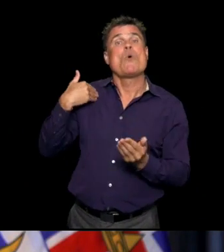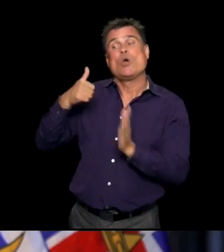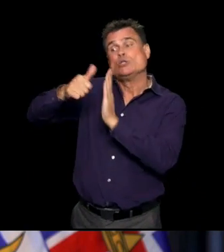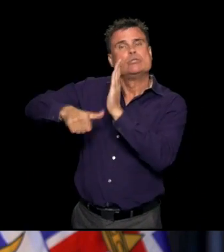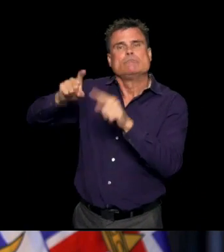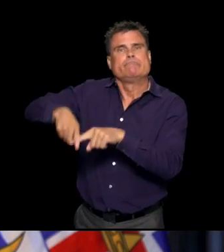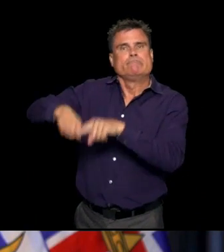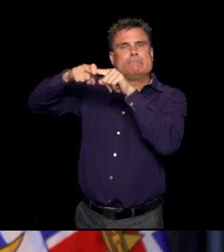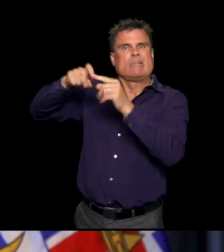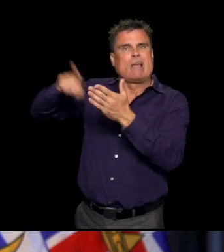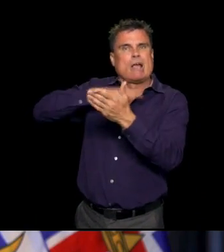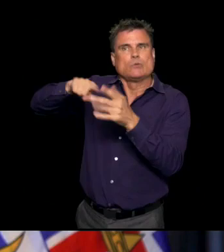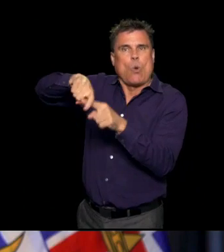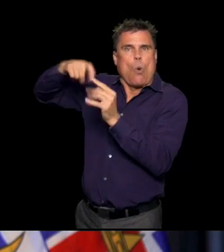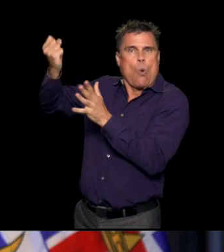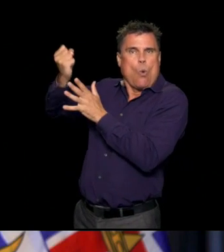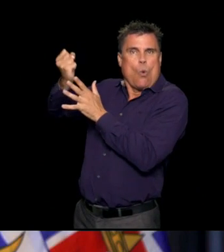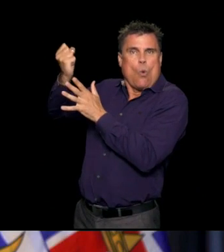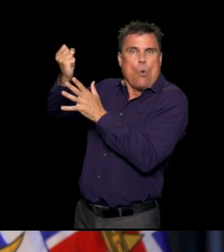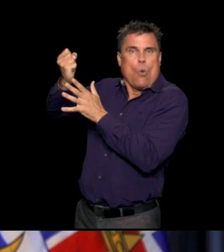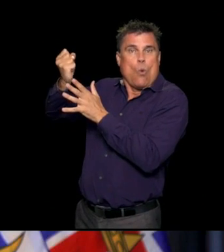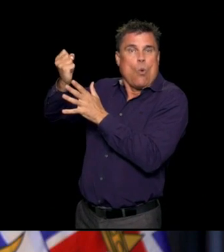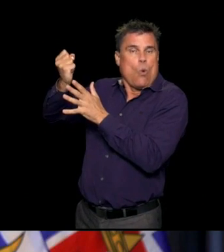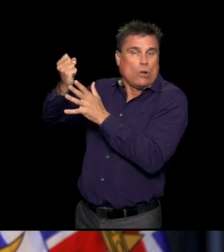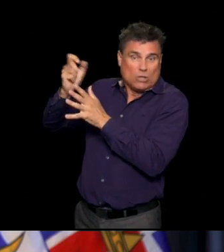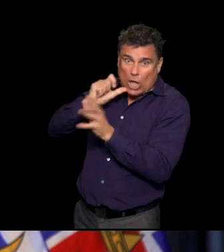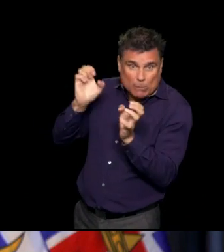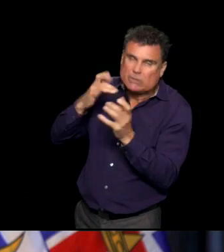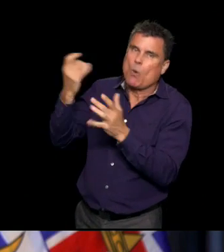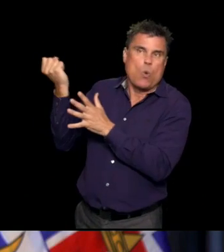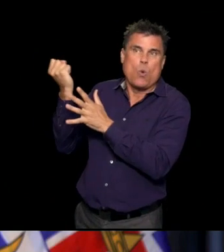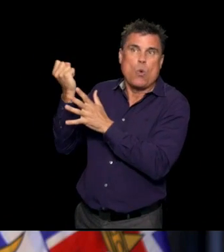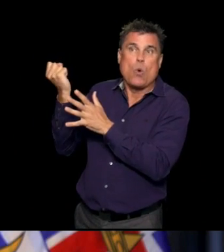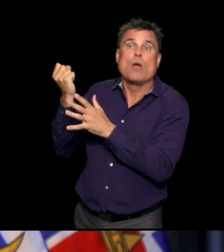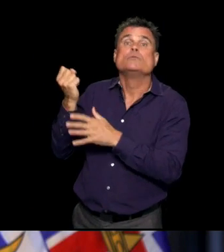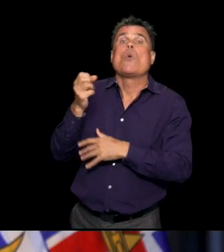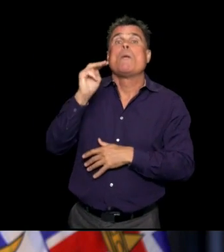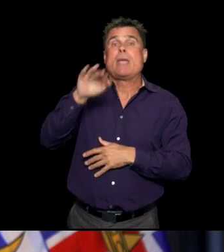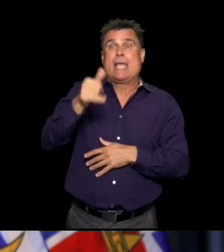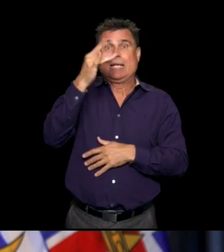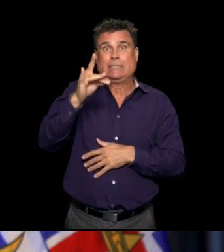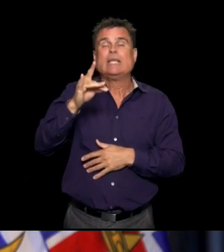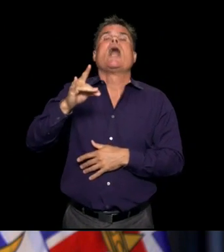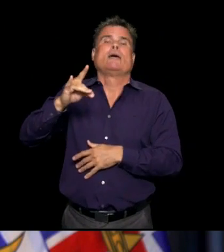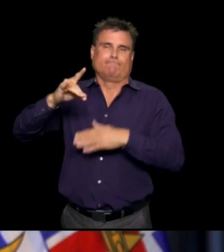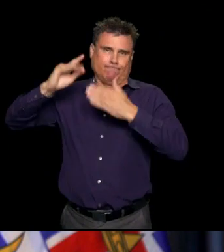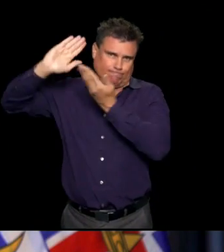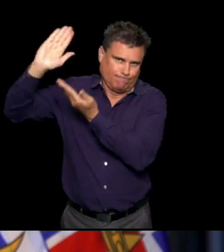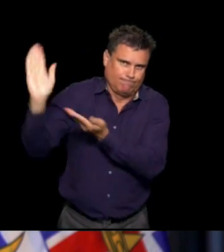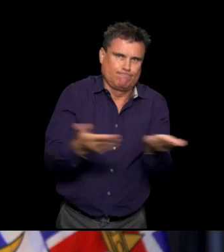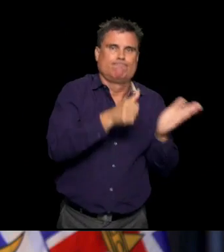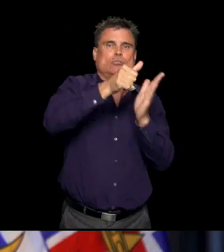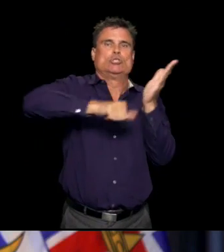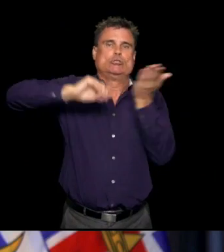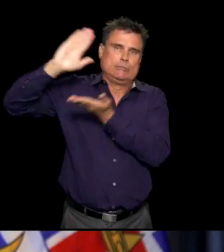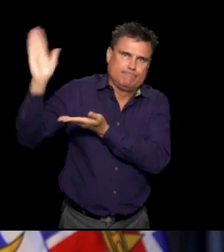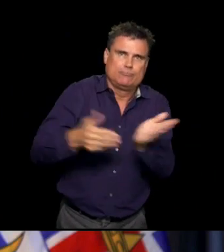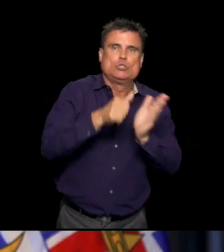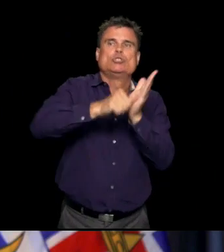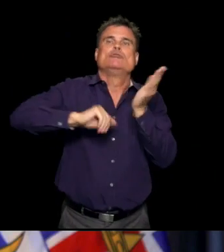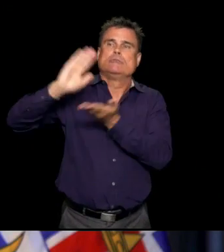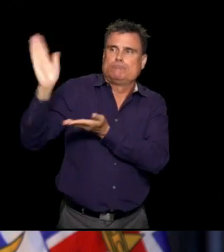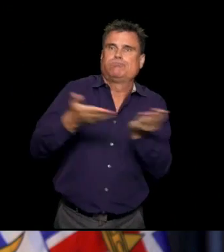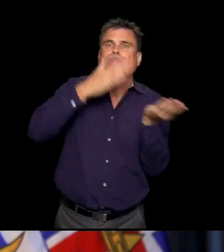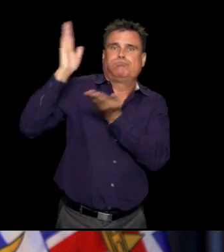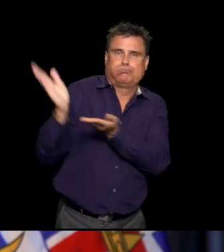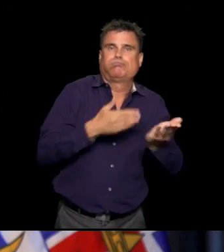to keep up with new demands for surgery and complete the surgeries lost due to COVID-19. On May 18, we resumed